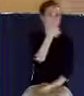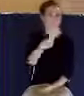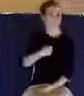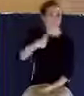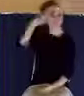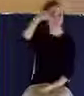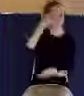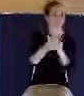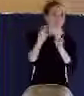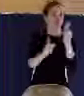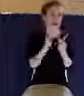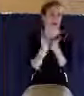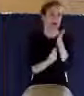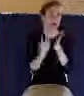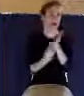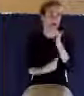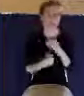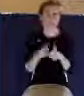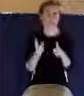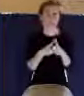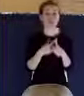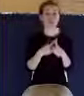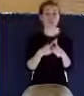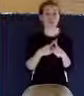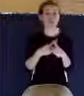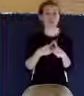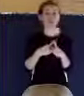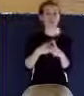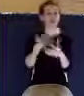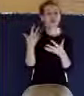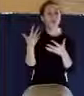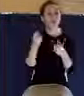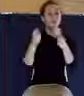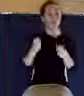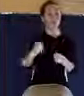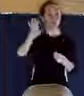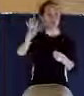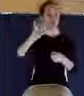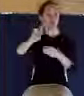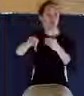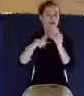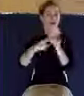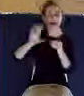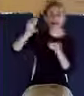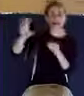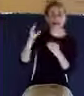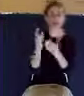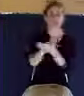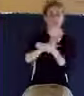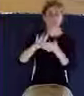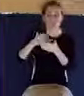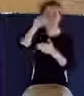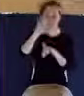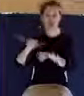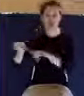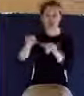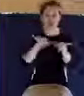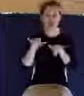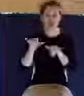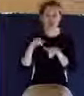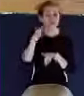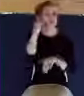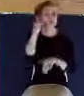salvation. First of all, strong preaching on God's holy standard. A pulpit that is strong in its preaching that confronts people's sin,